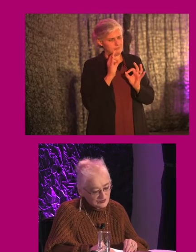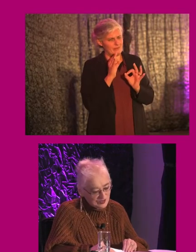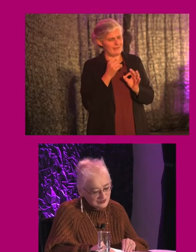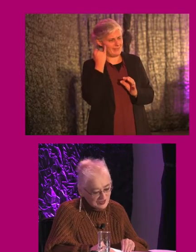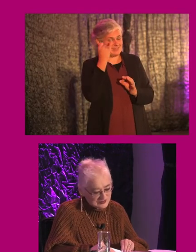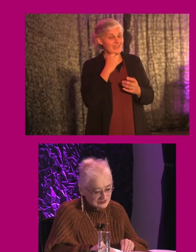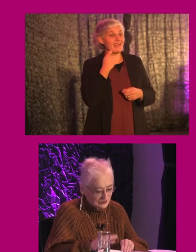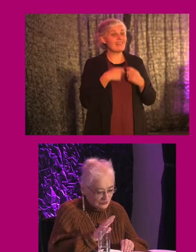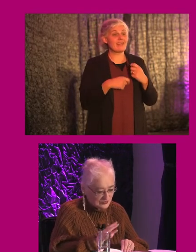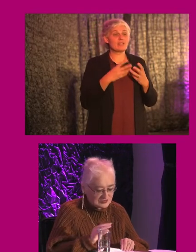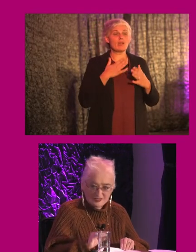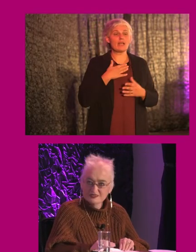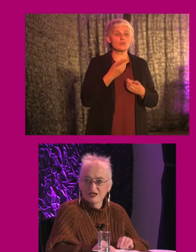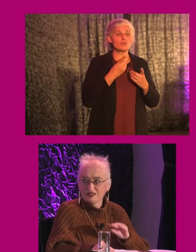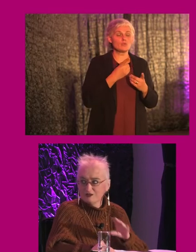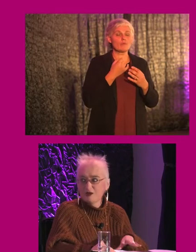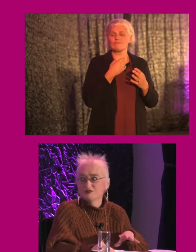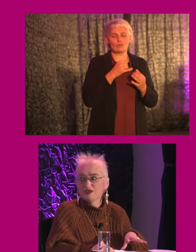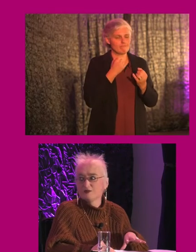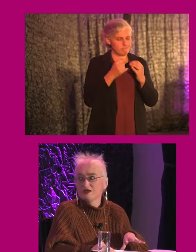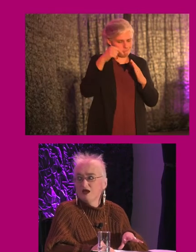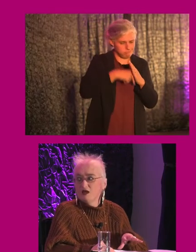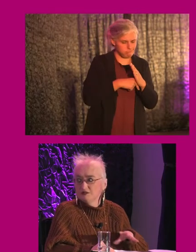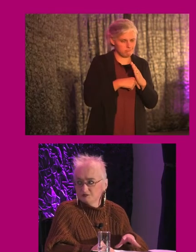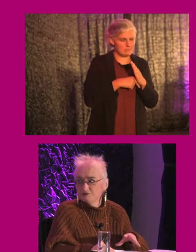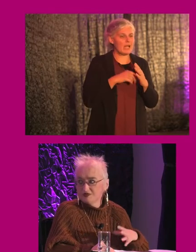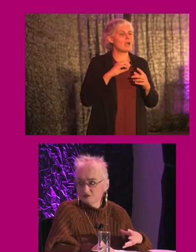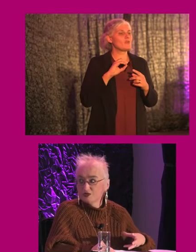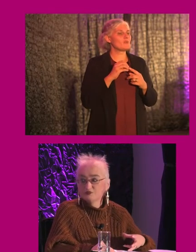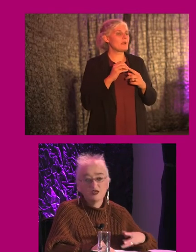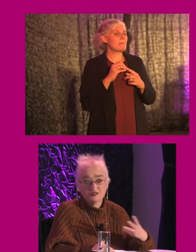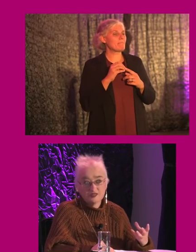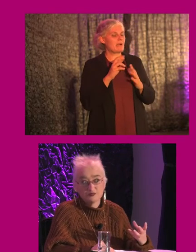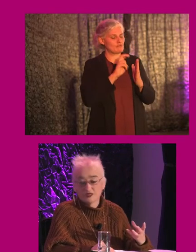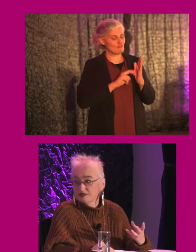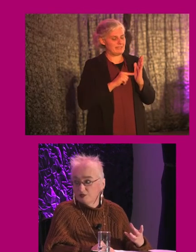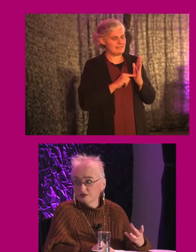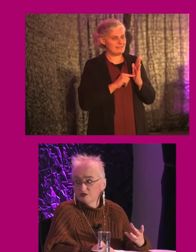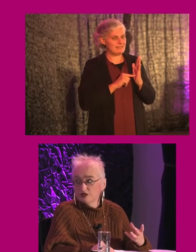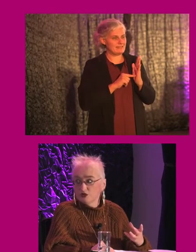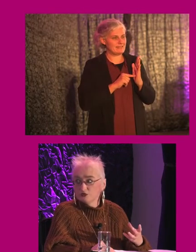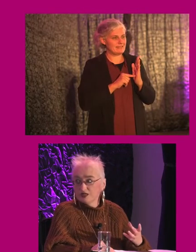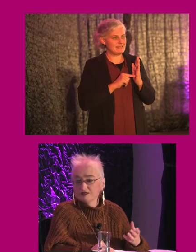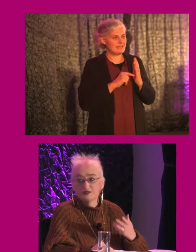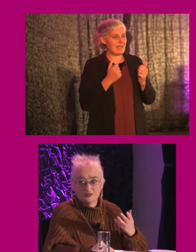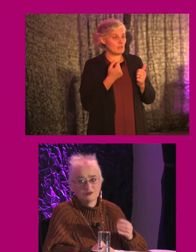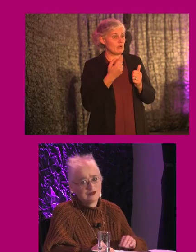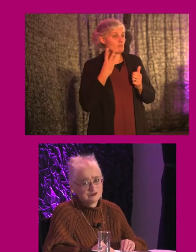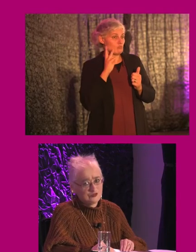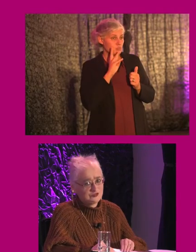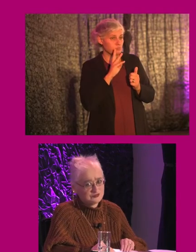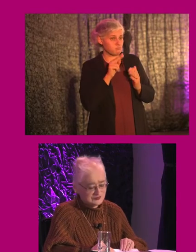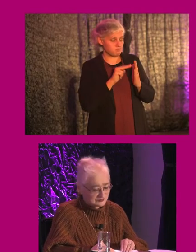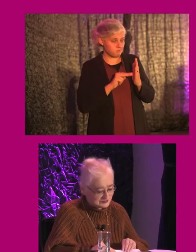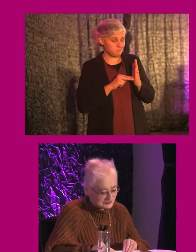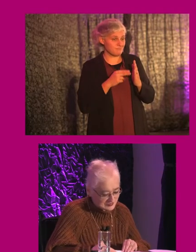So what I would like to do, I won't go into detail, and I'm happy to make my script accessible to anybody who would like it because I'm conscious